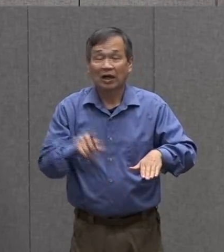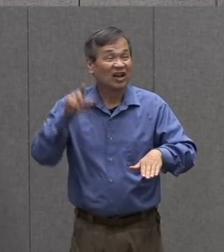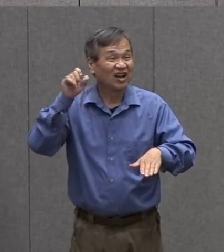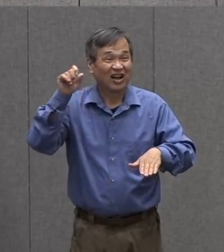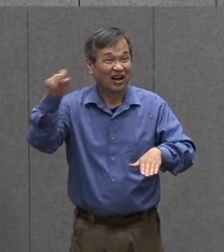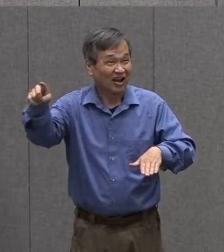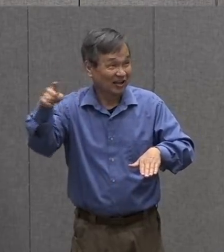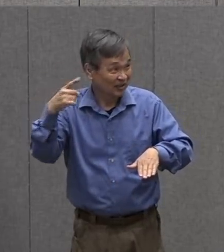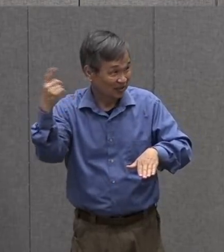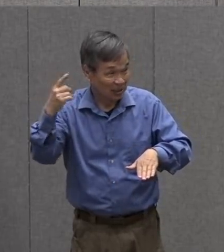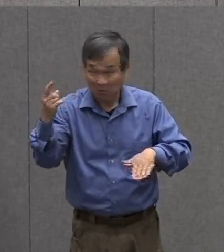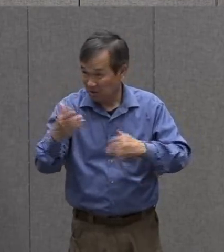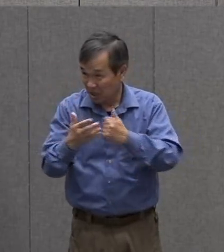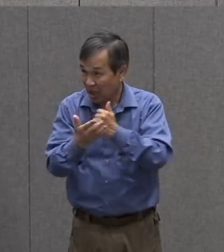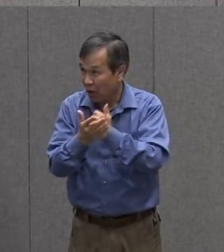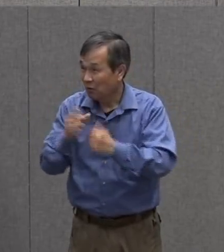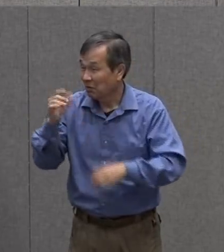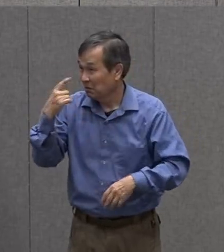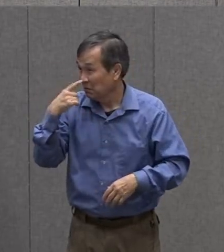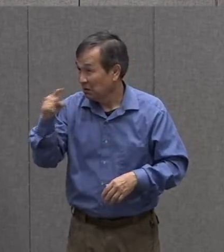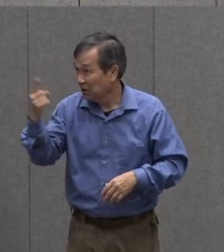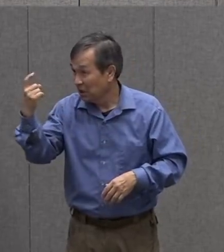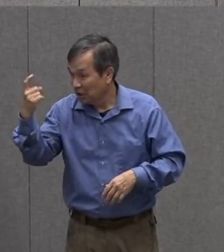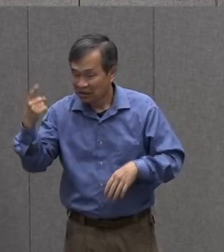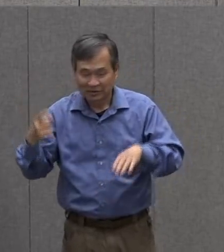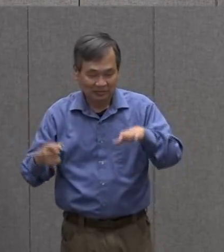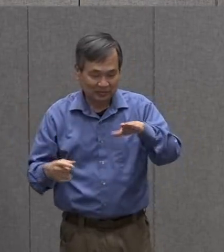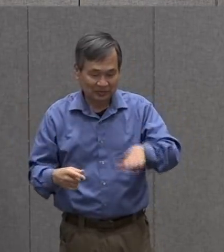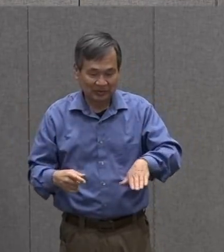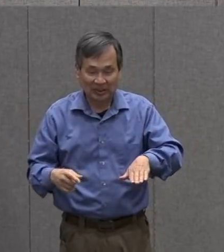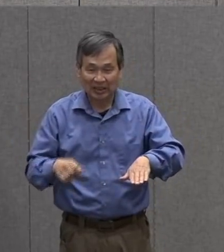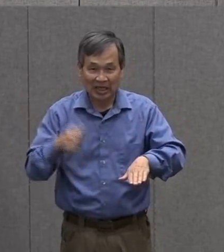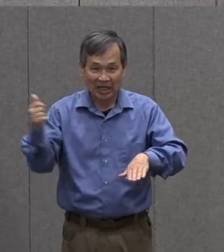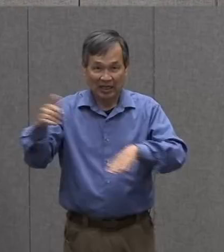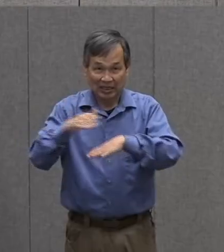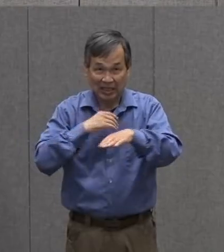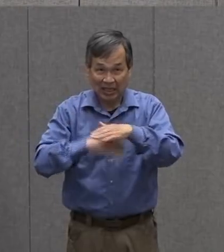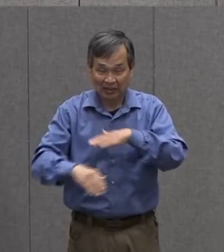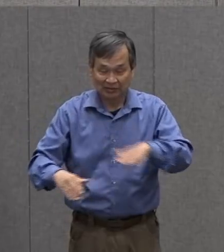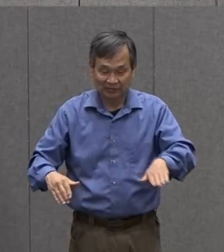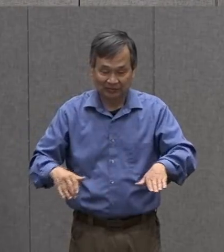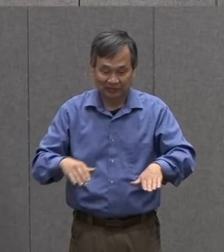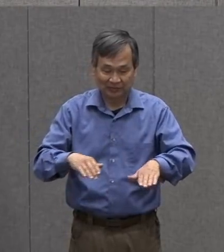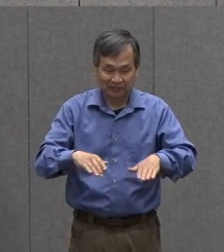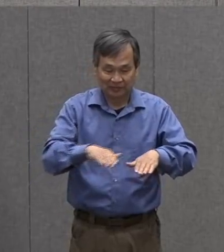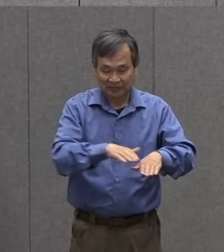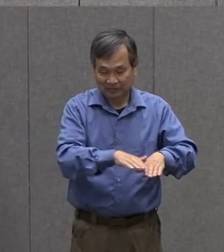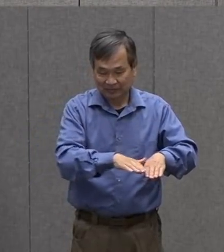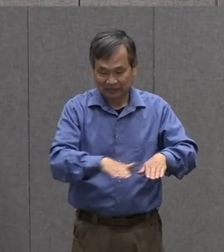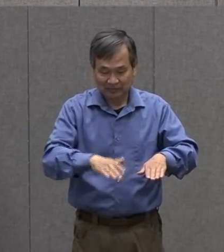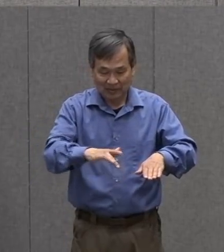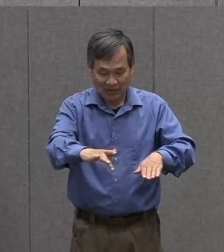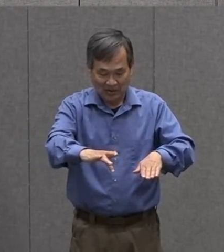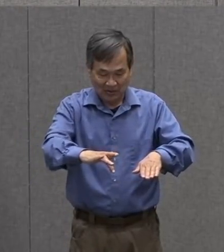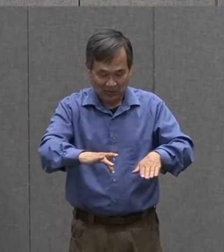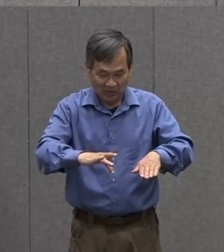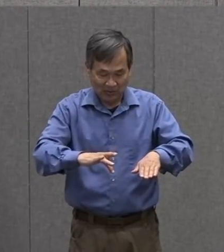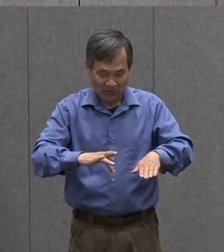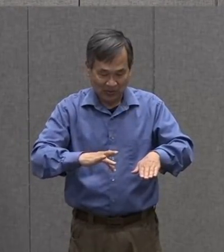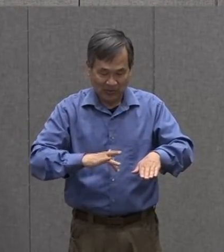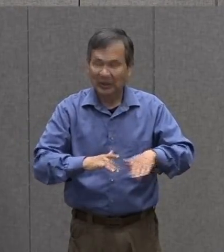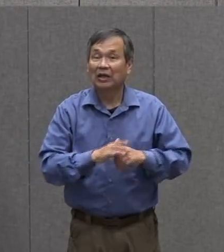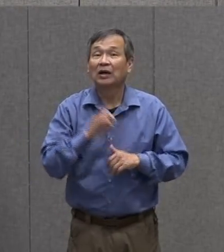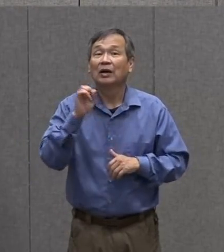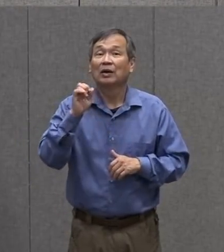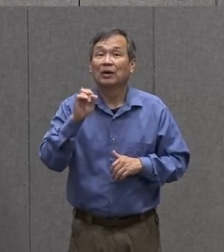you do this part i'm going to take my other free hand and i'm going to gently press down